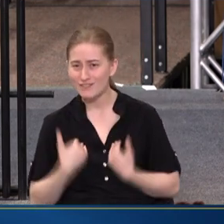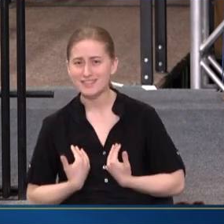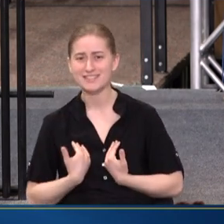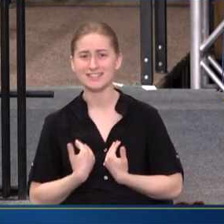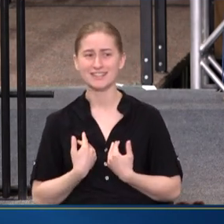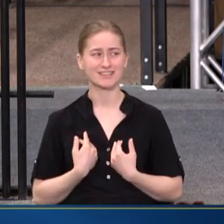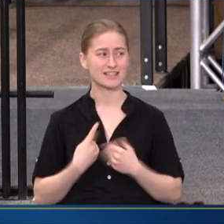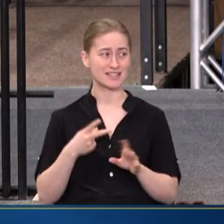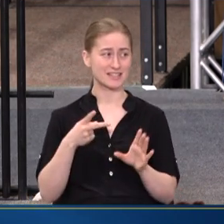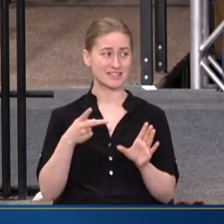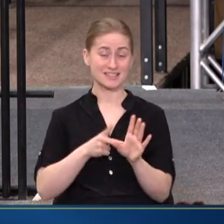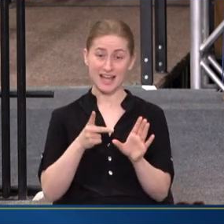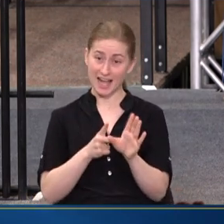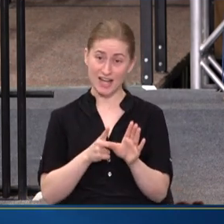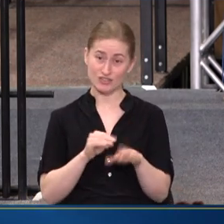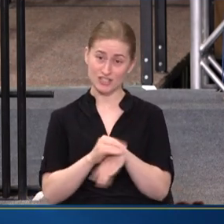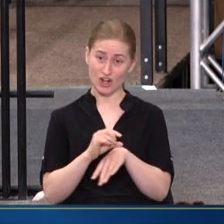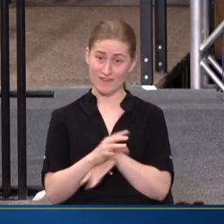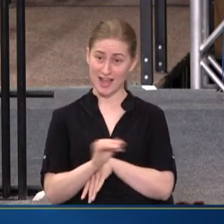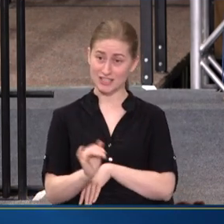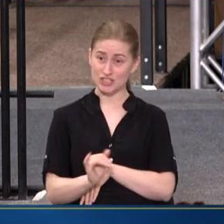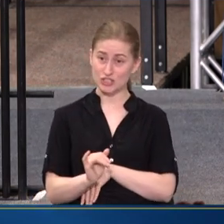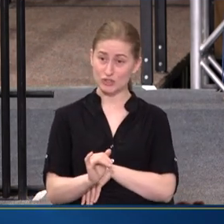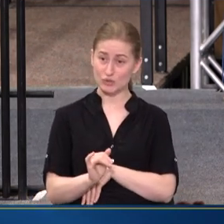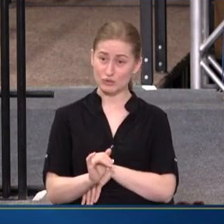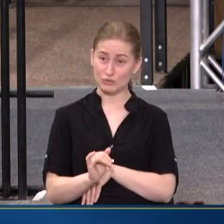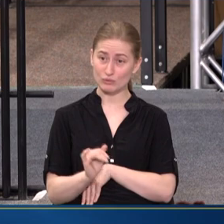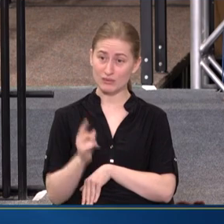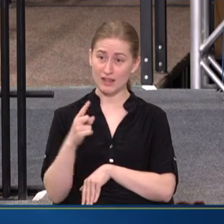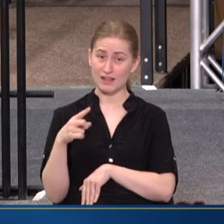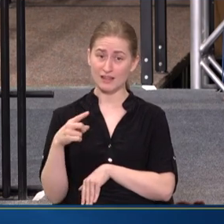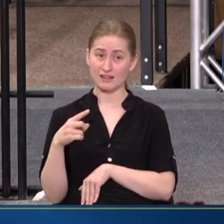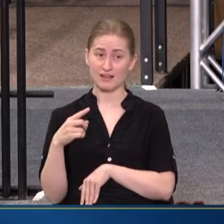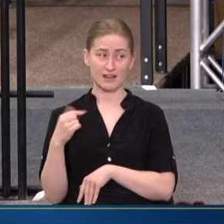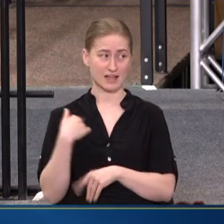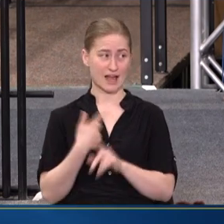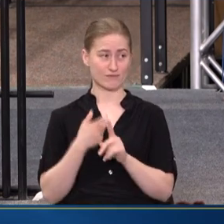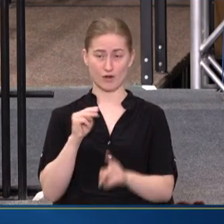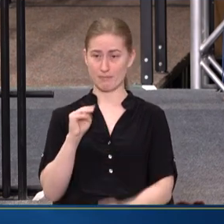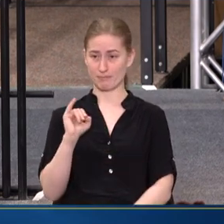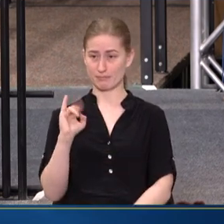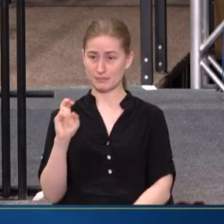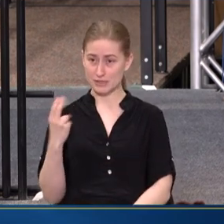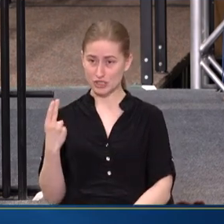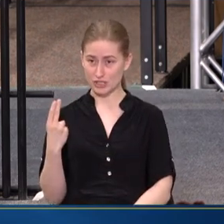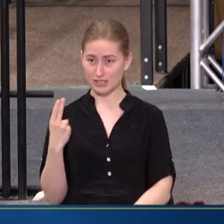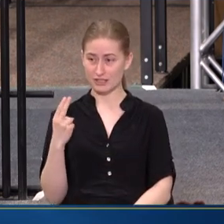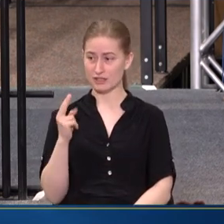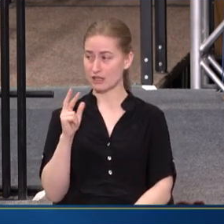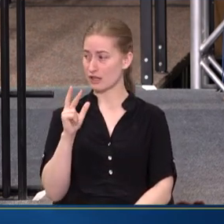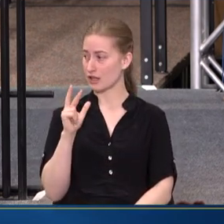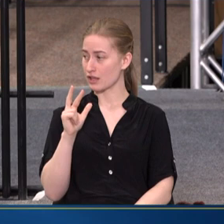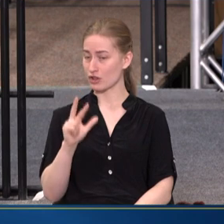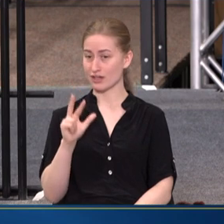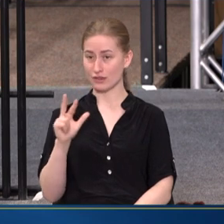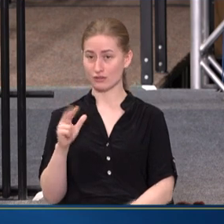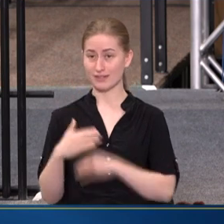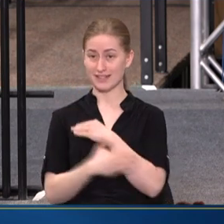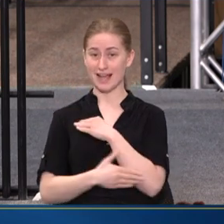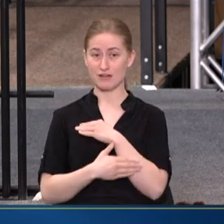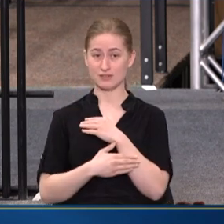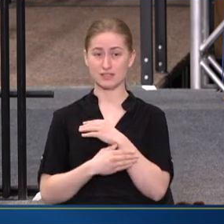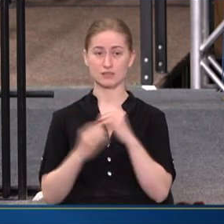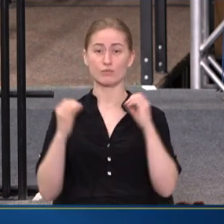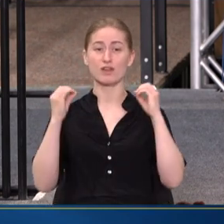PSYCHATRISTS ARE GETTING AFFECTED TOO. THERE IS, LIKE, I'M FROM MICHIGAN, THERE ARE 33 COUNTIES WITHOUT A